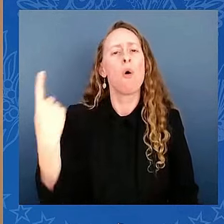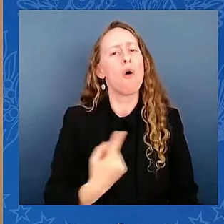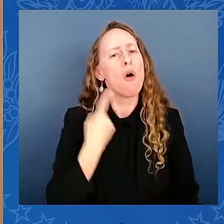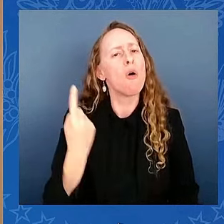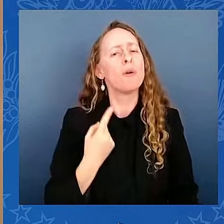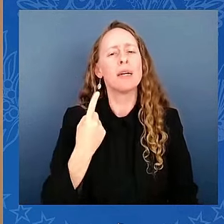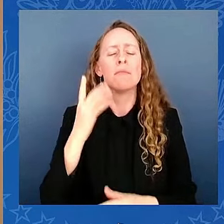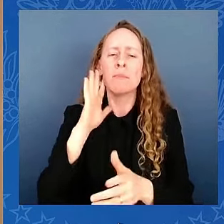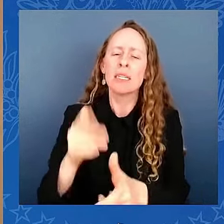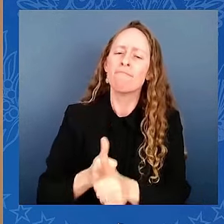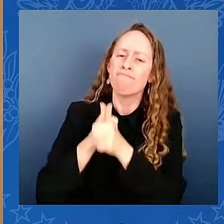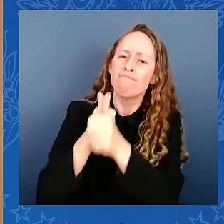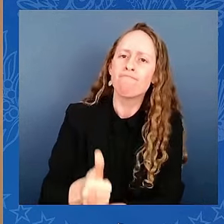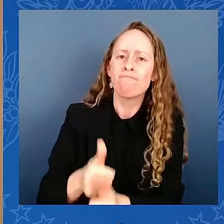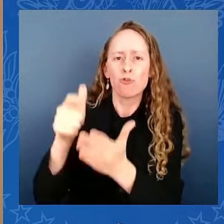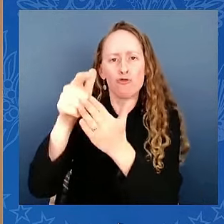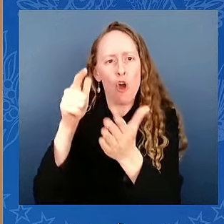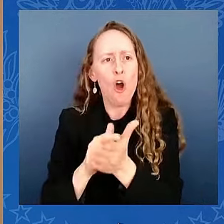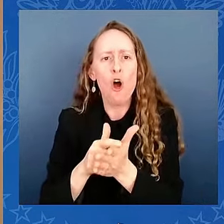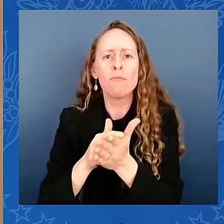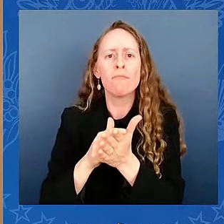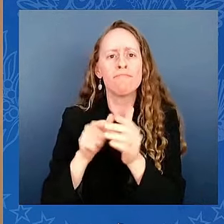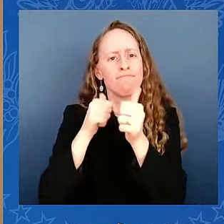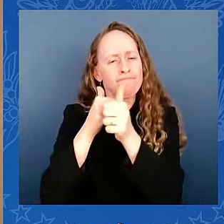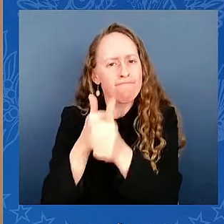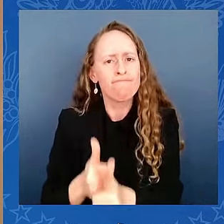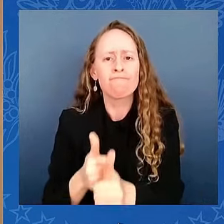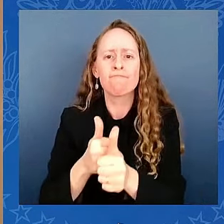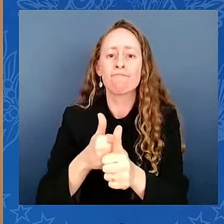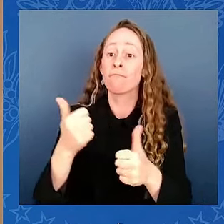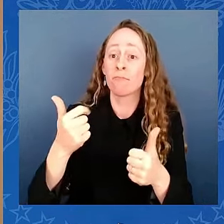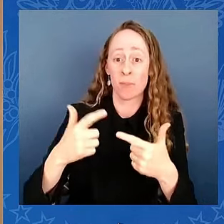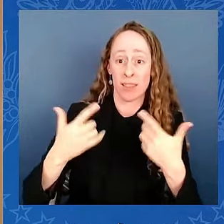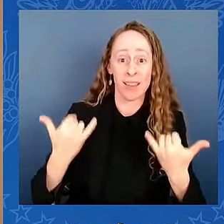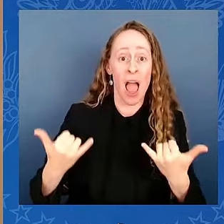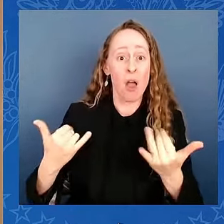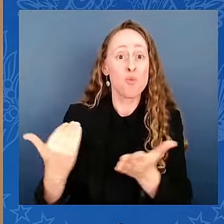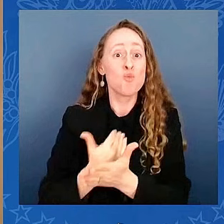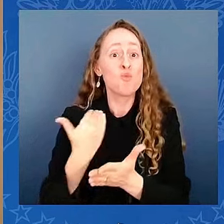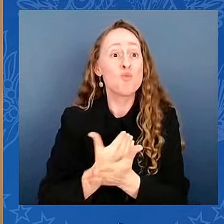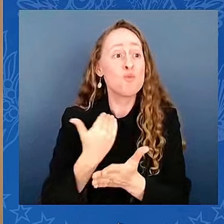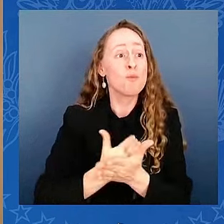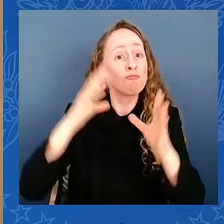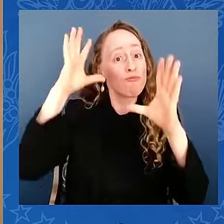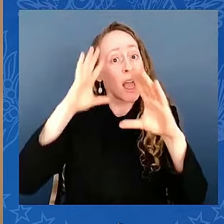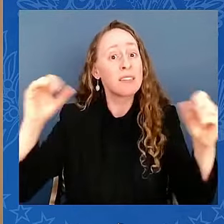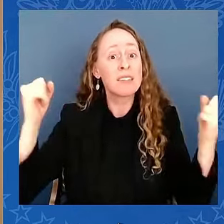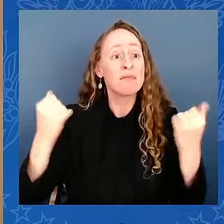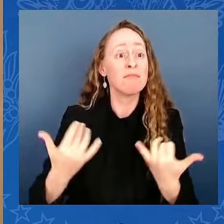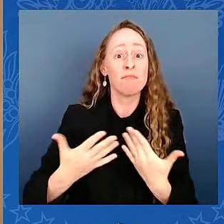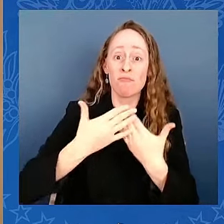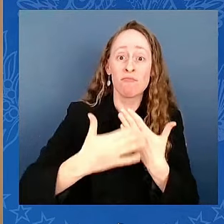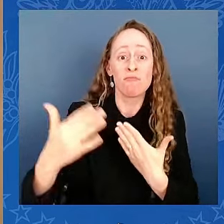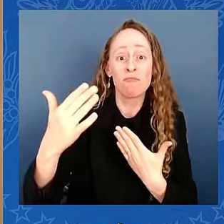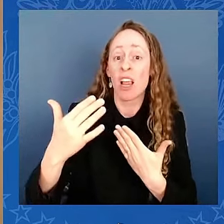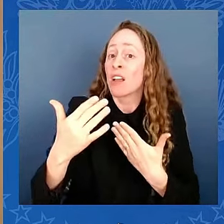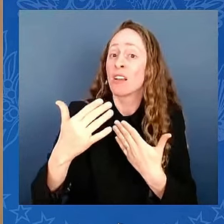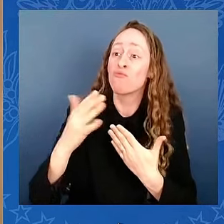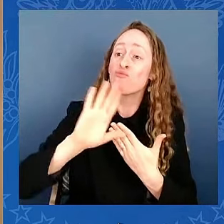will now be free to ignore the law. I concur with Justice Sotomayor's dissent today.